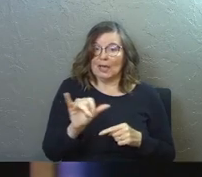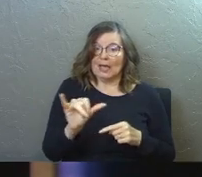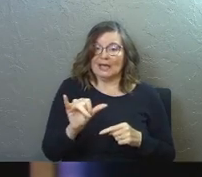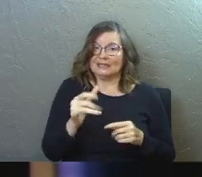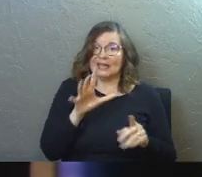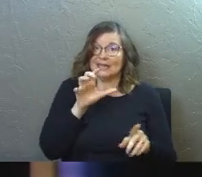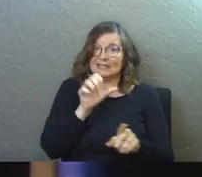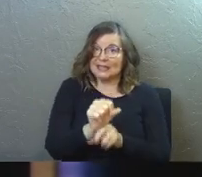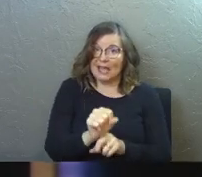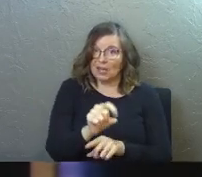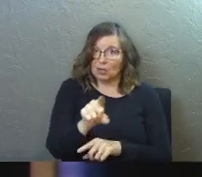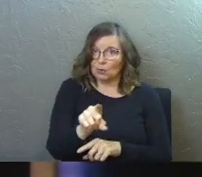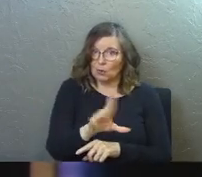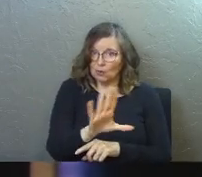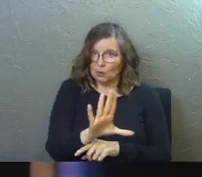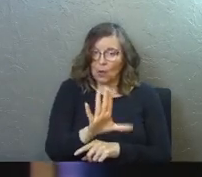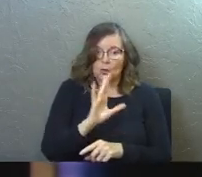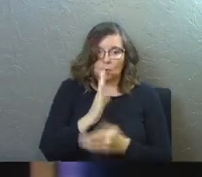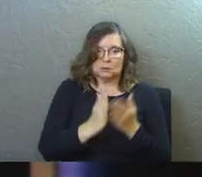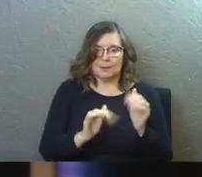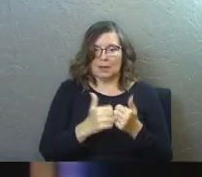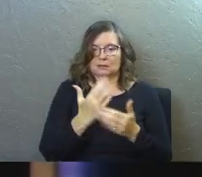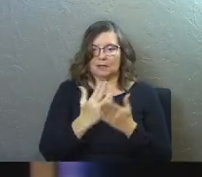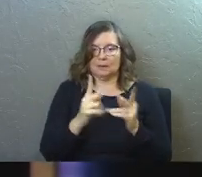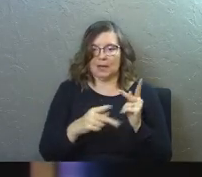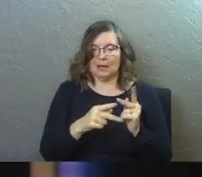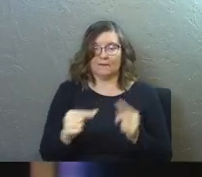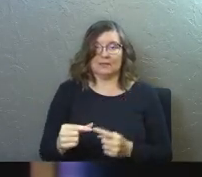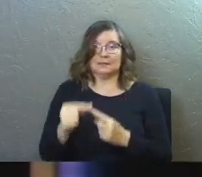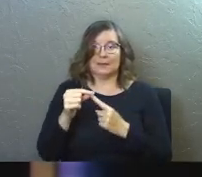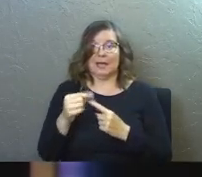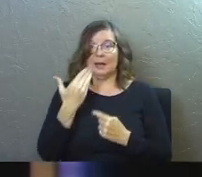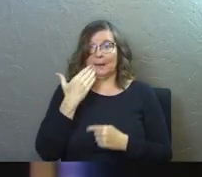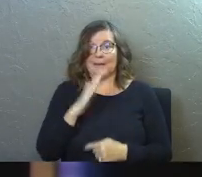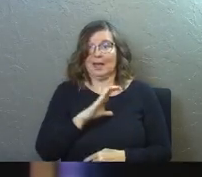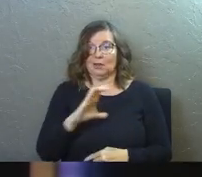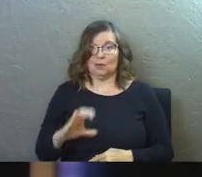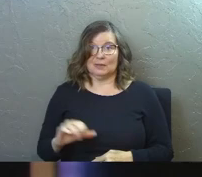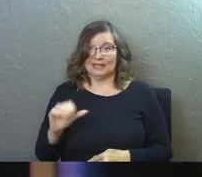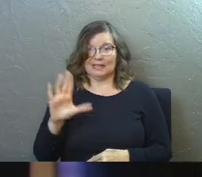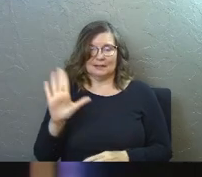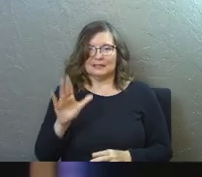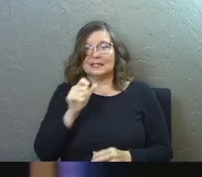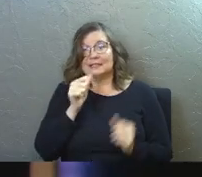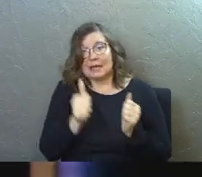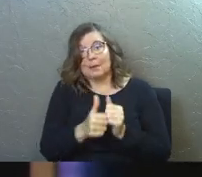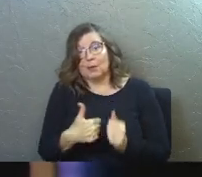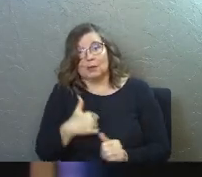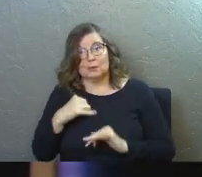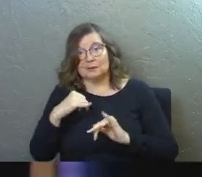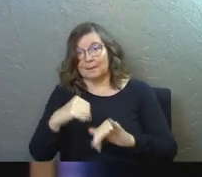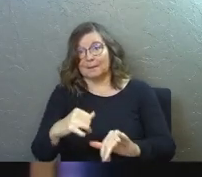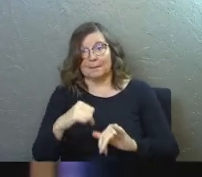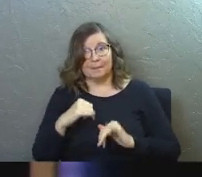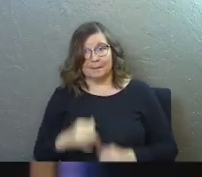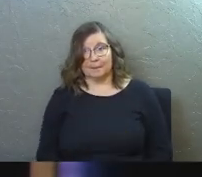as an attack on you or like you're somehow some kind of special bad Christian case because I'm right there with you.